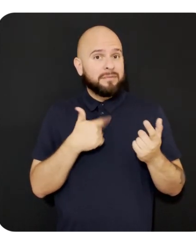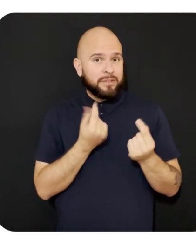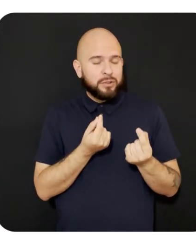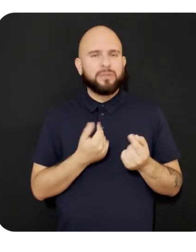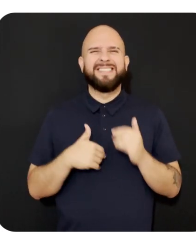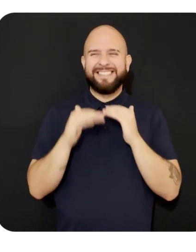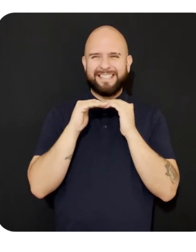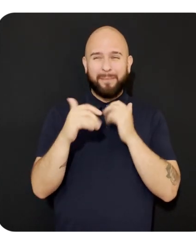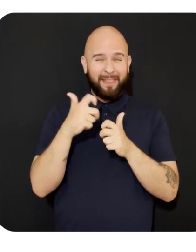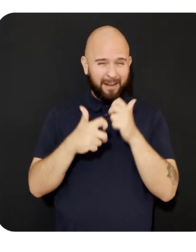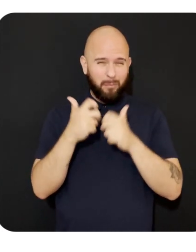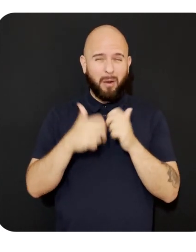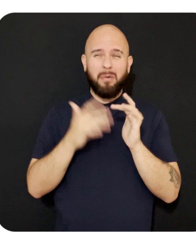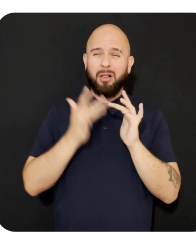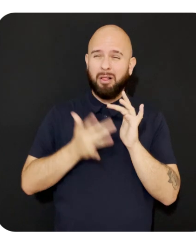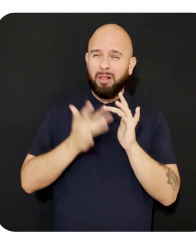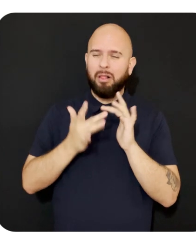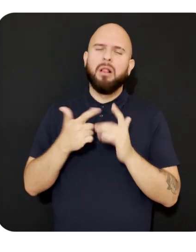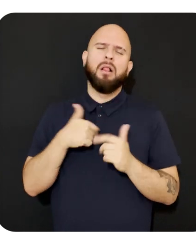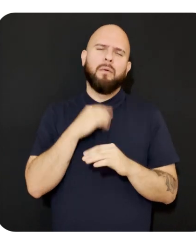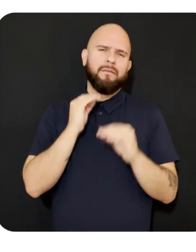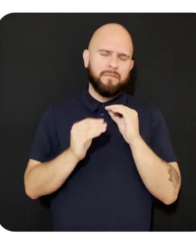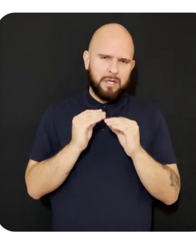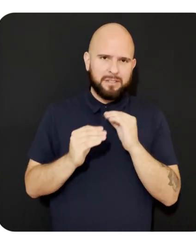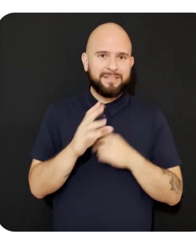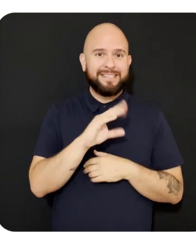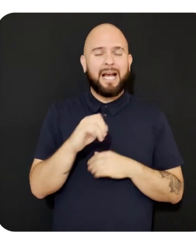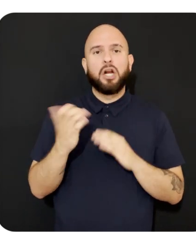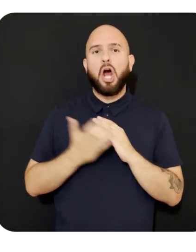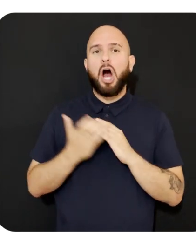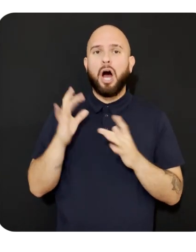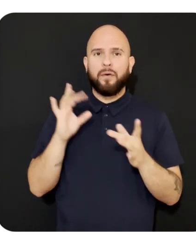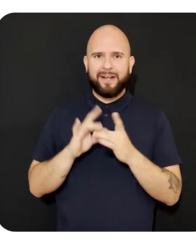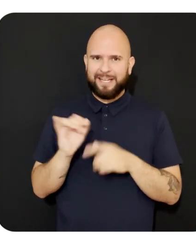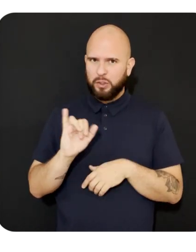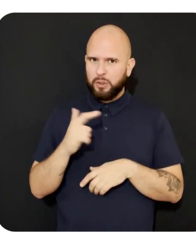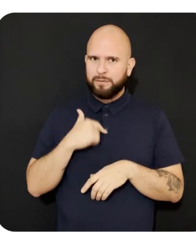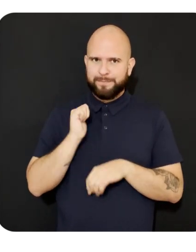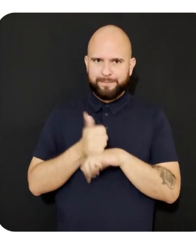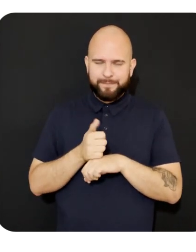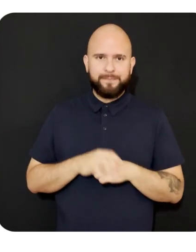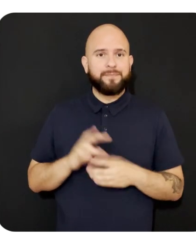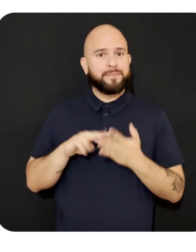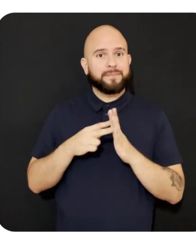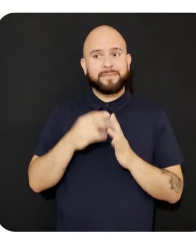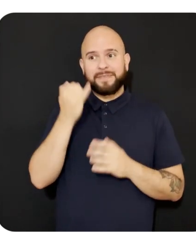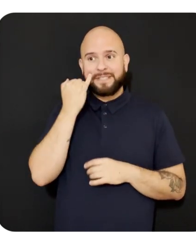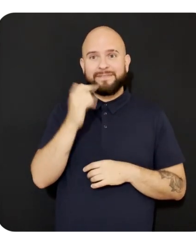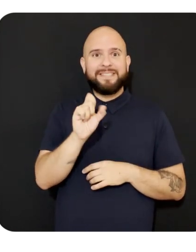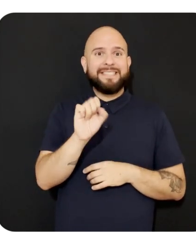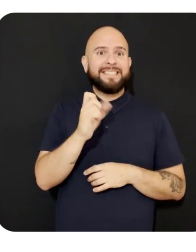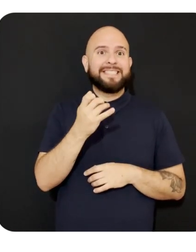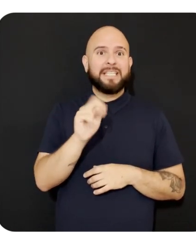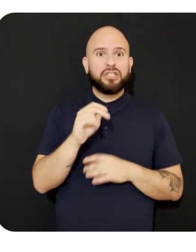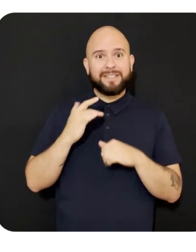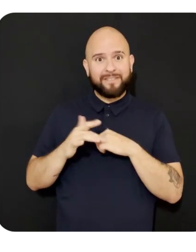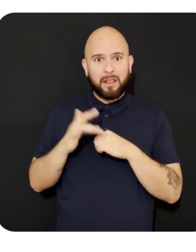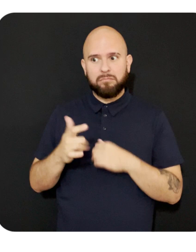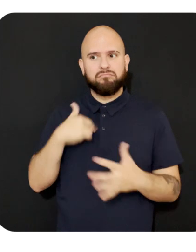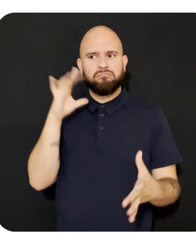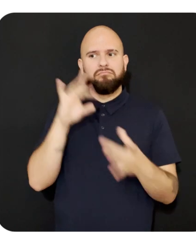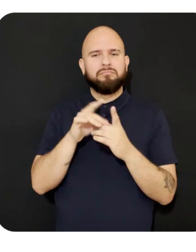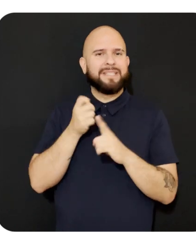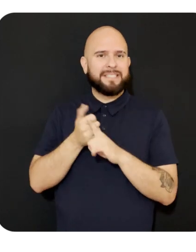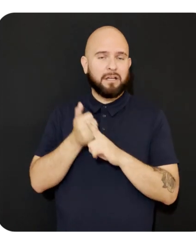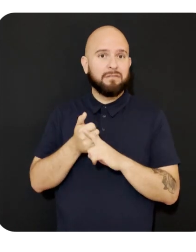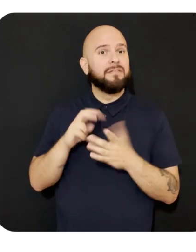issues, and we also shipped AutoConnect, which automatically connects to a link session when available, so you should now be able to iterate